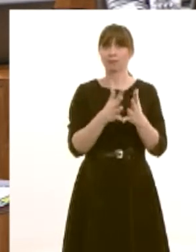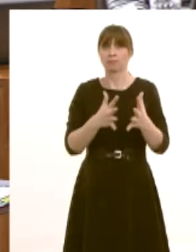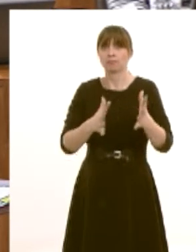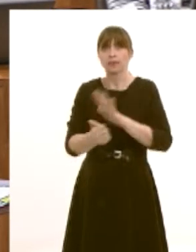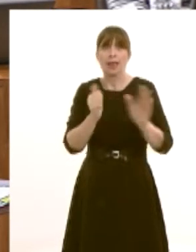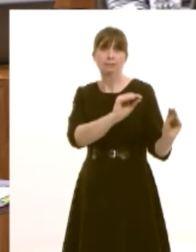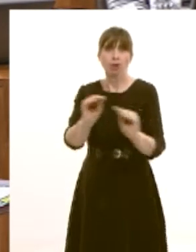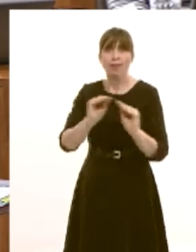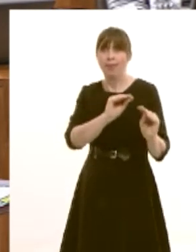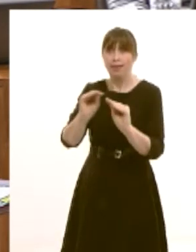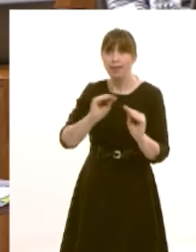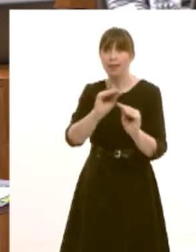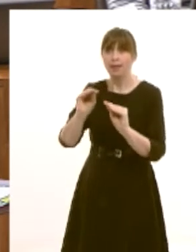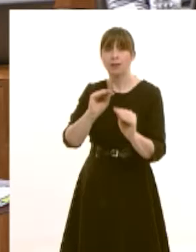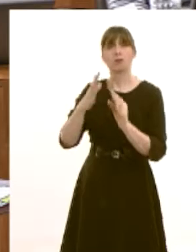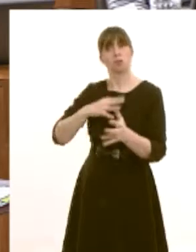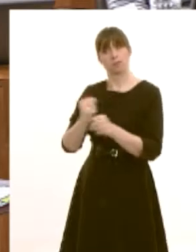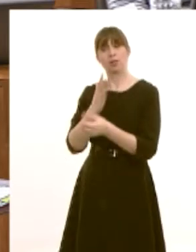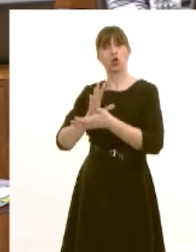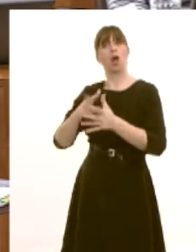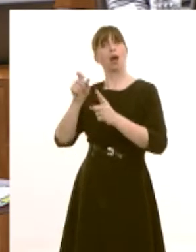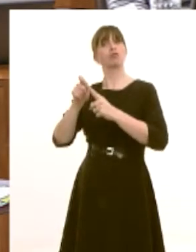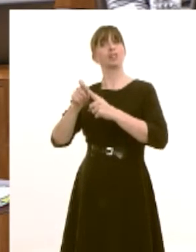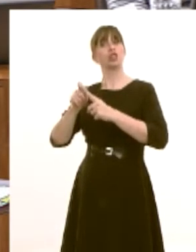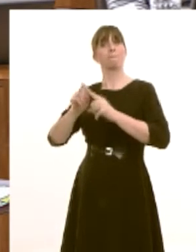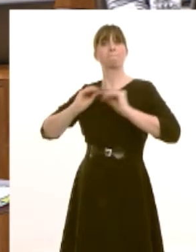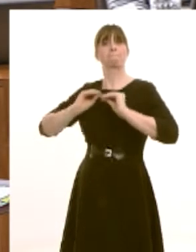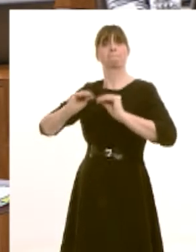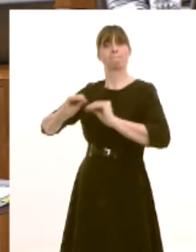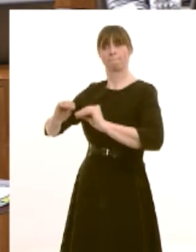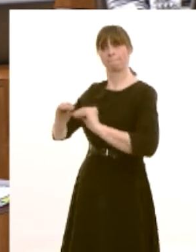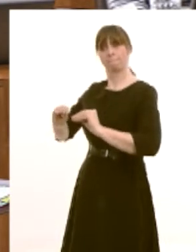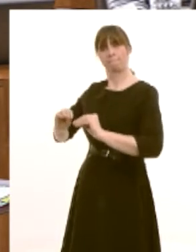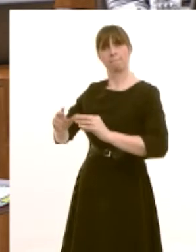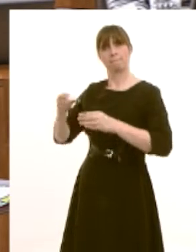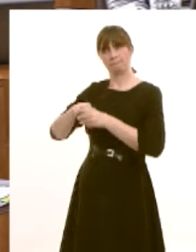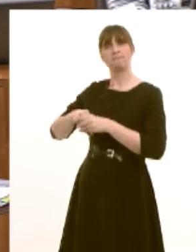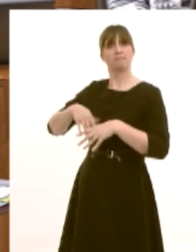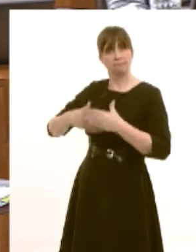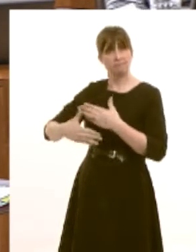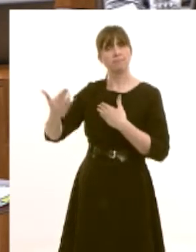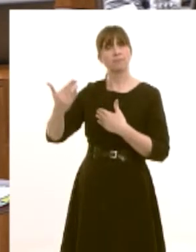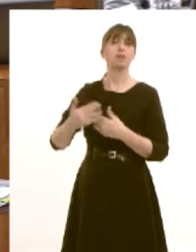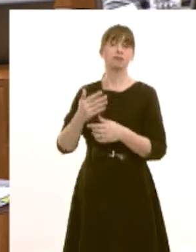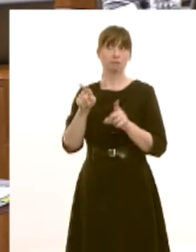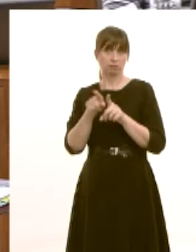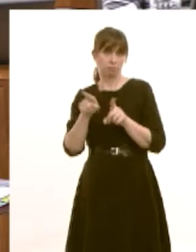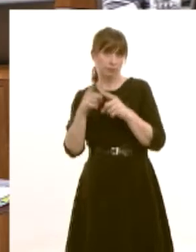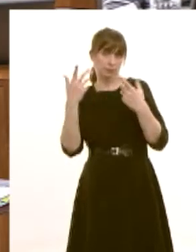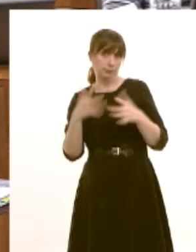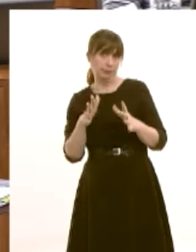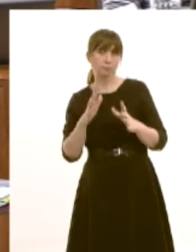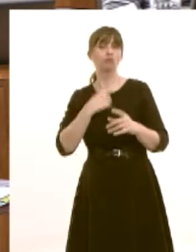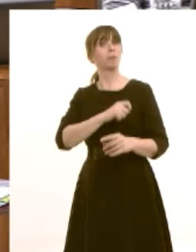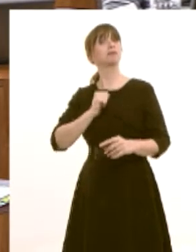has pledged to uh ensure that apprenticeships are available to all ages that's the way to ensure the skills pipeline is there and of course we have pledged to ensure